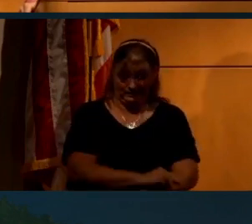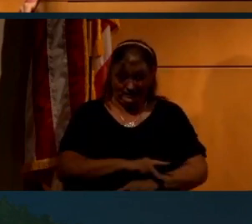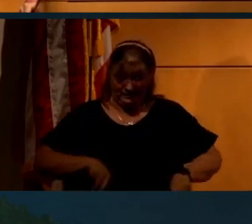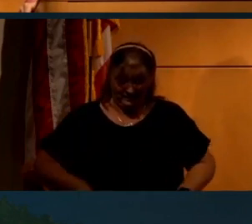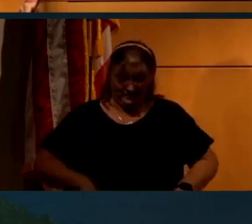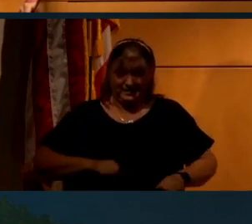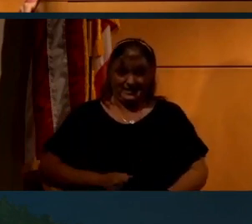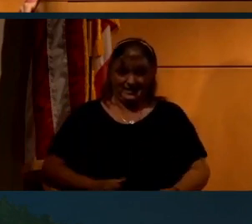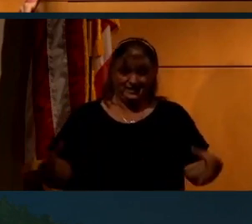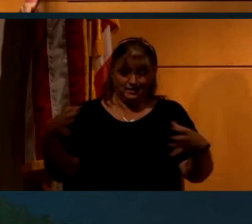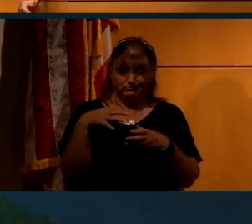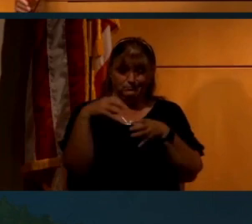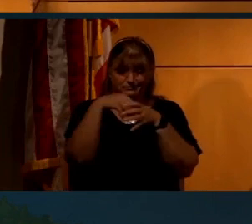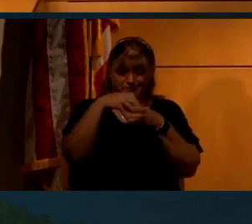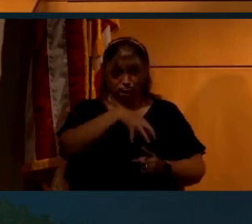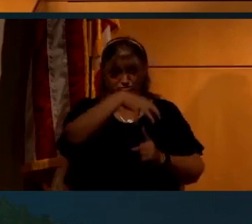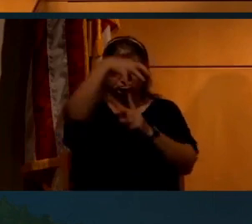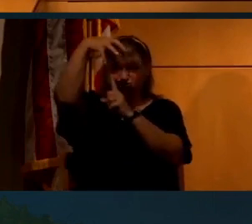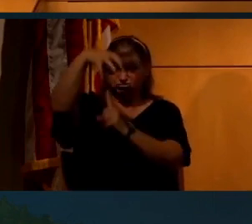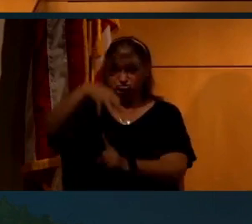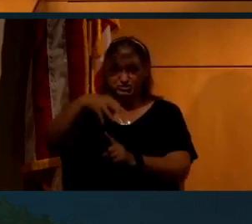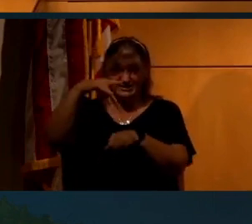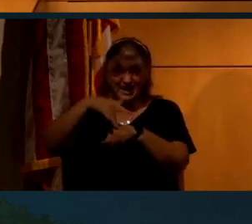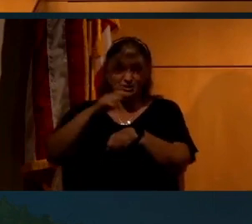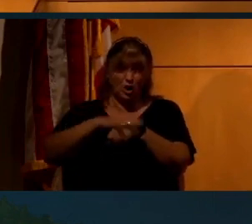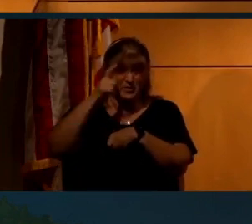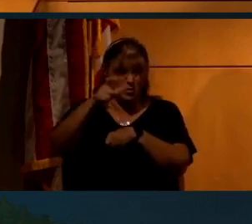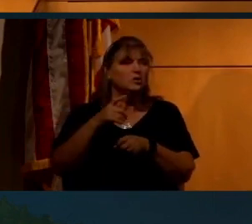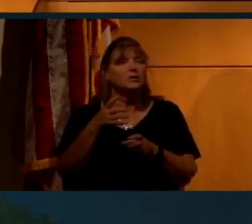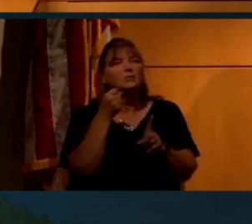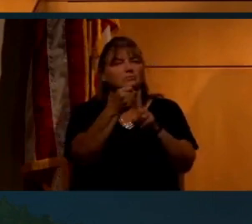a lunar module and land on the moon, you get what you deserve.